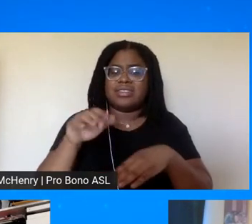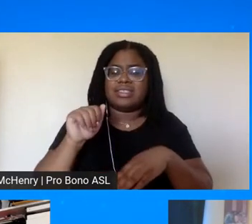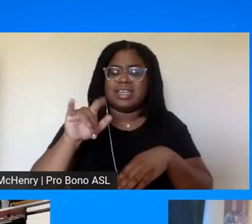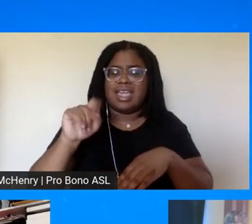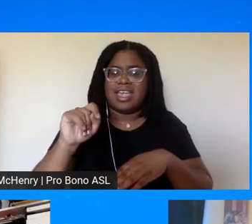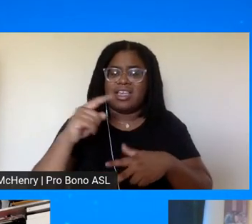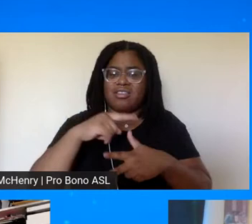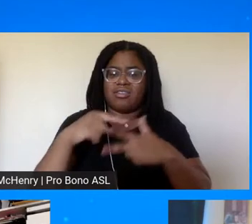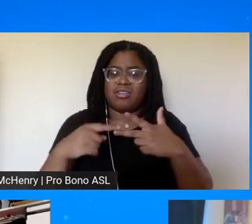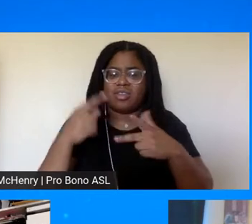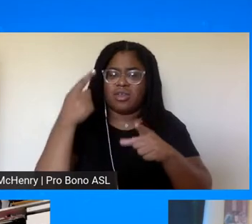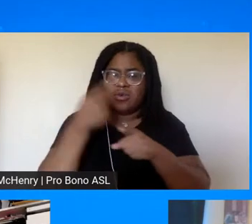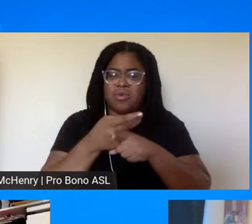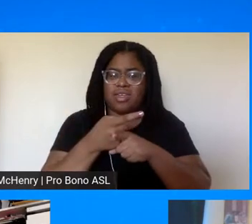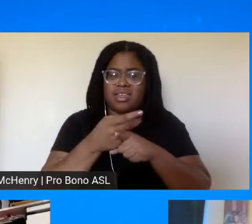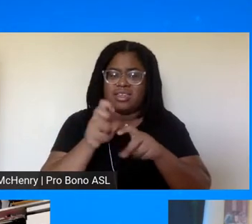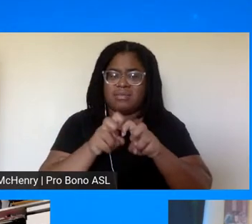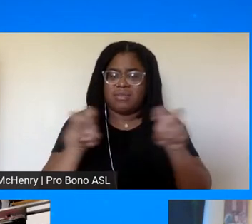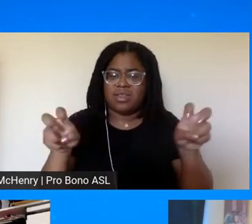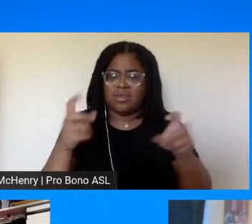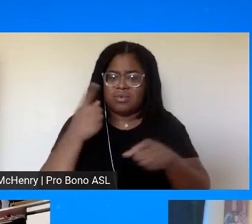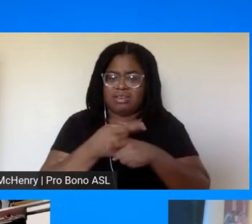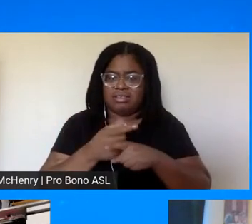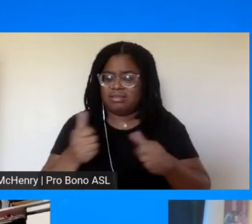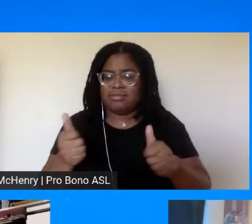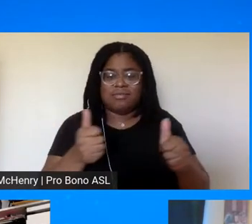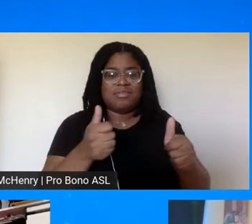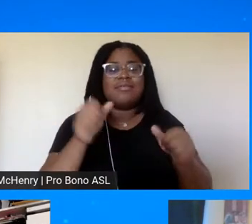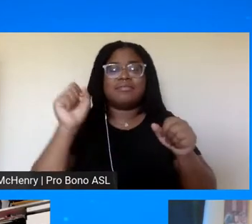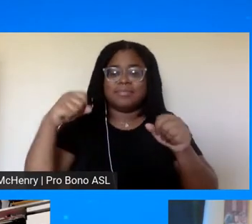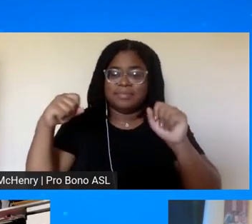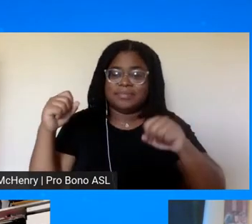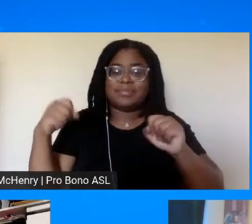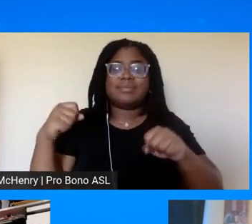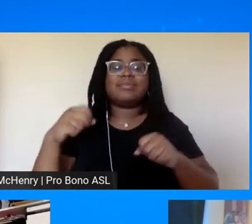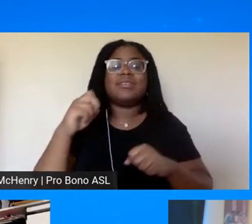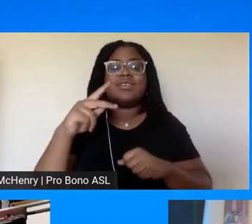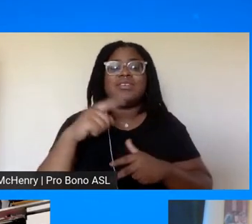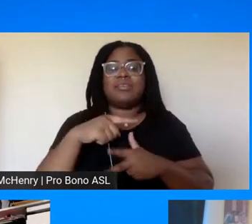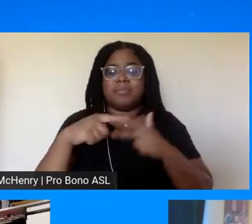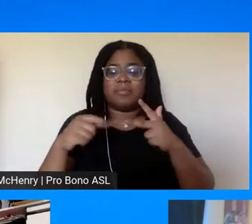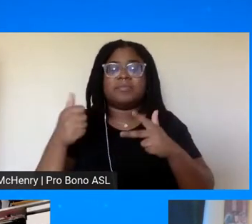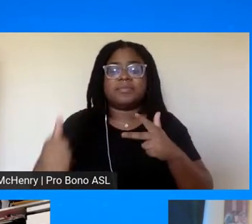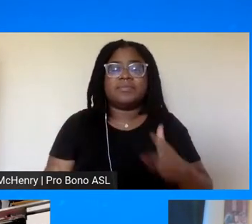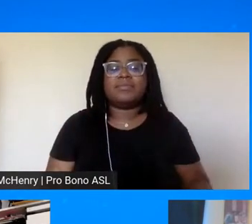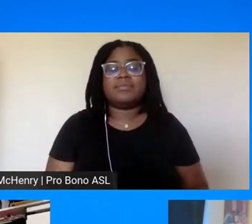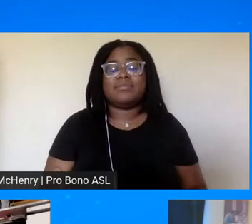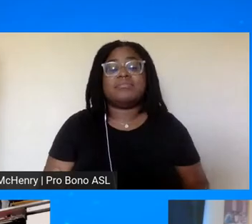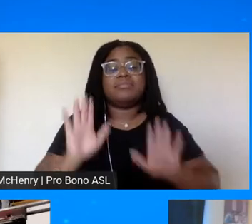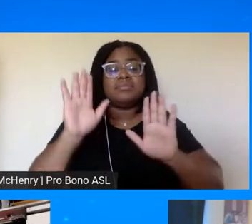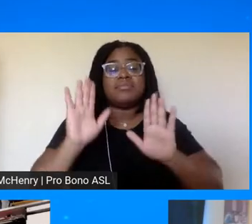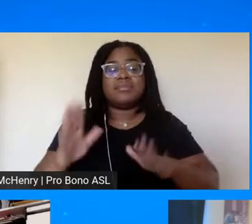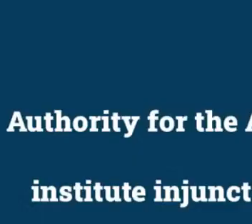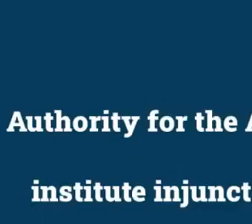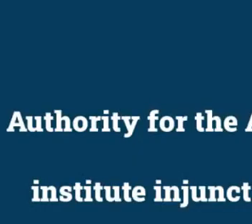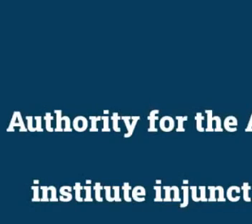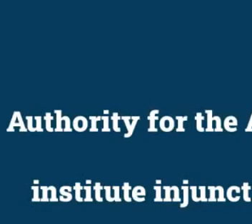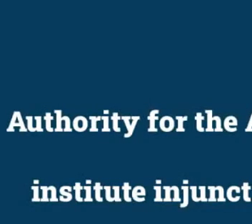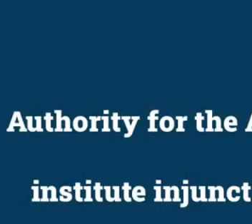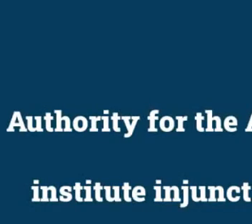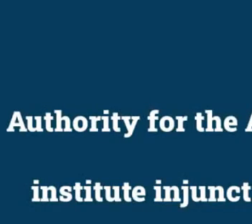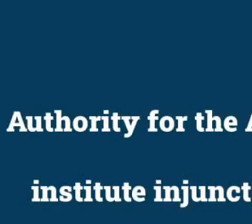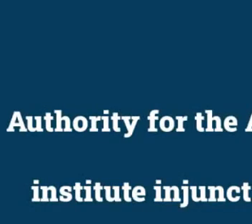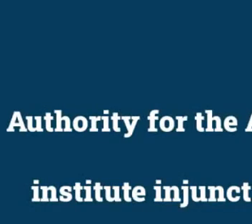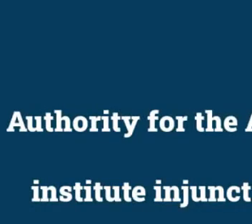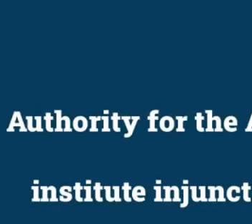want to confirm with the pound that we yes that's the three right excellent thank you for that mr alvin